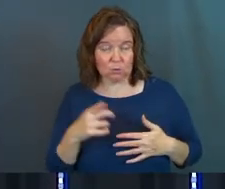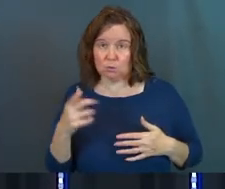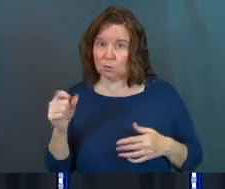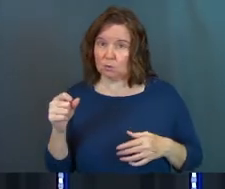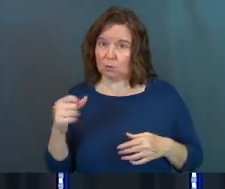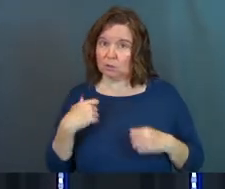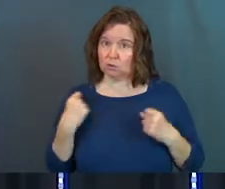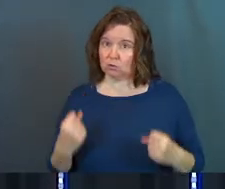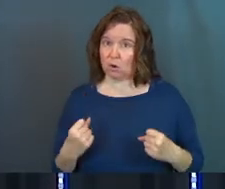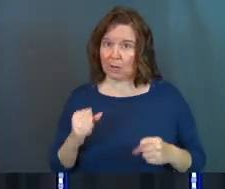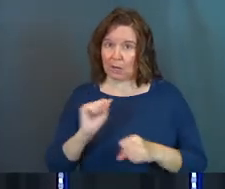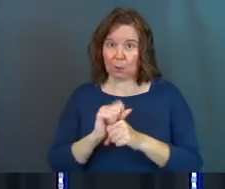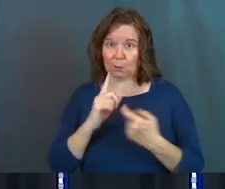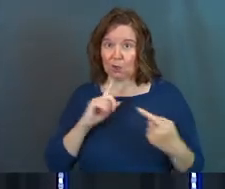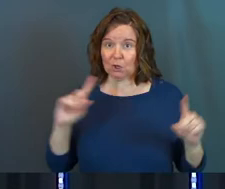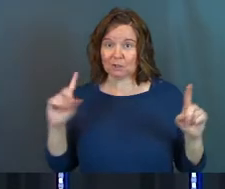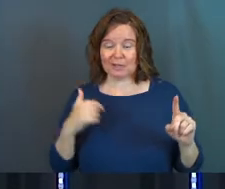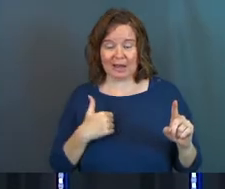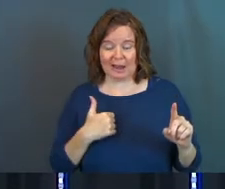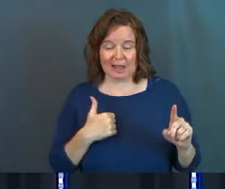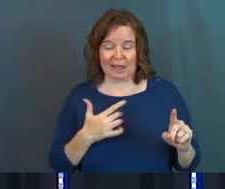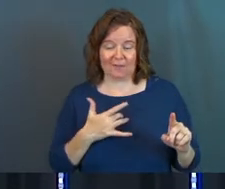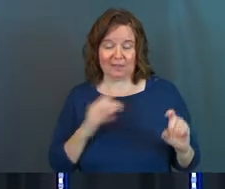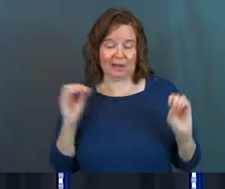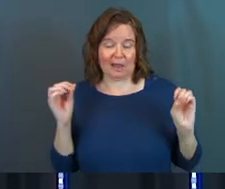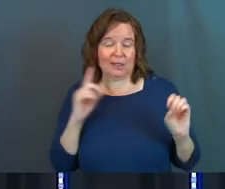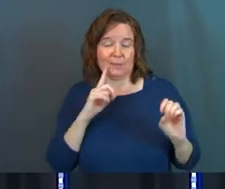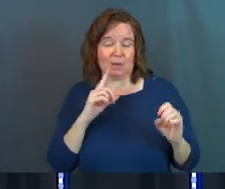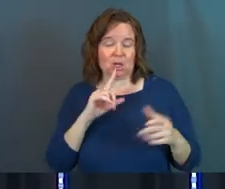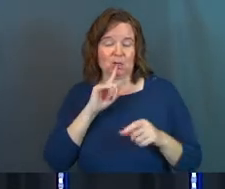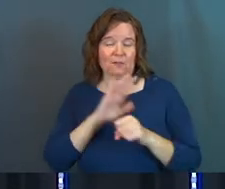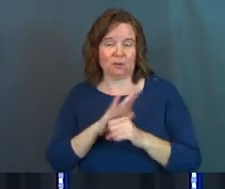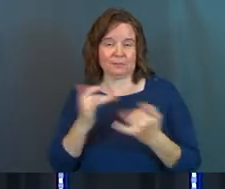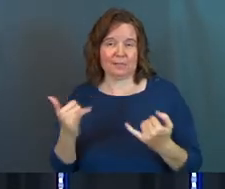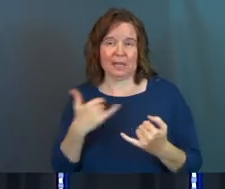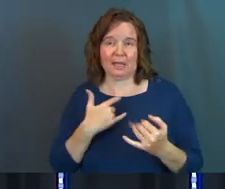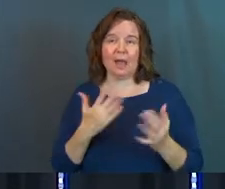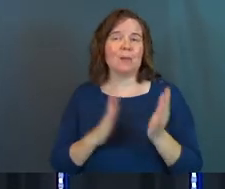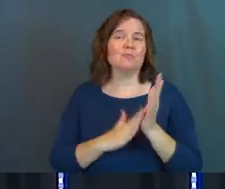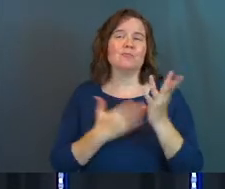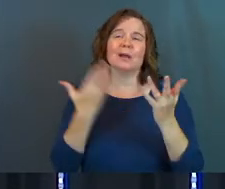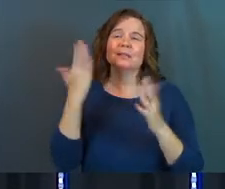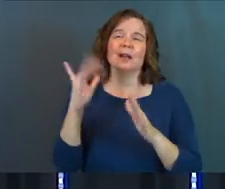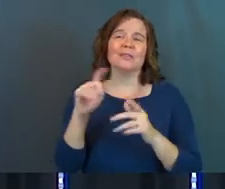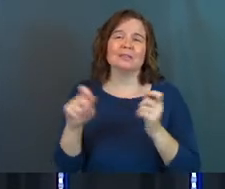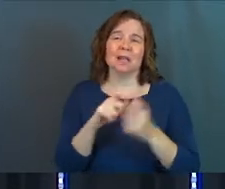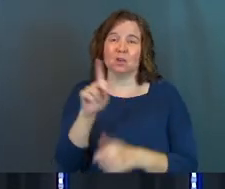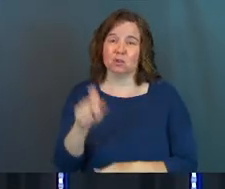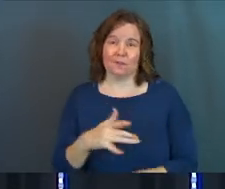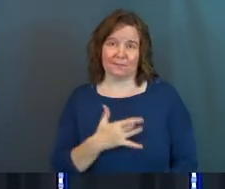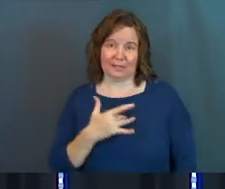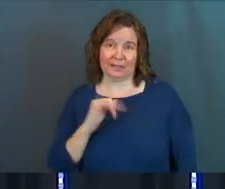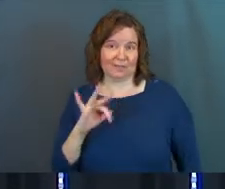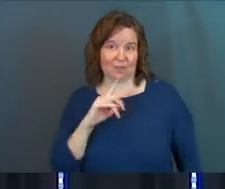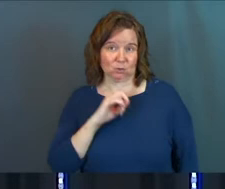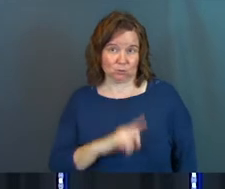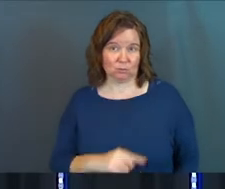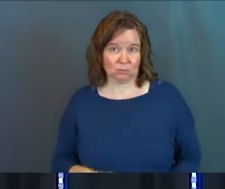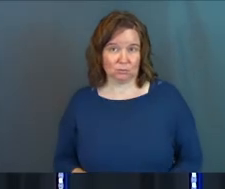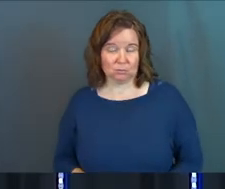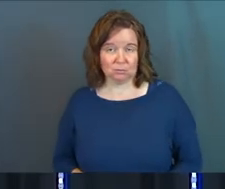It is strong. And it works. And I just, I feel nothing but confirmed today. And praise God, that's exactly how you should feel.